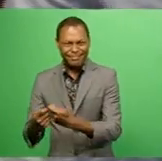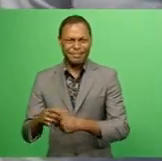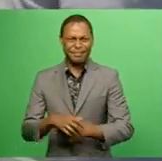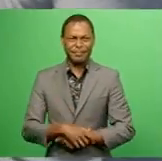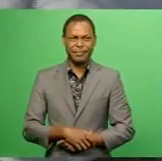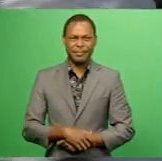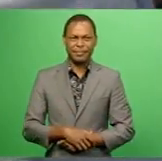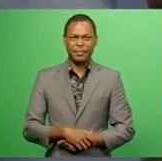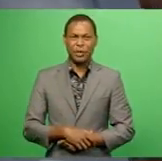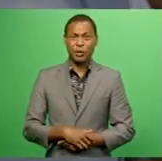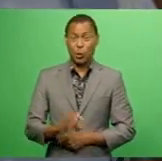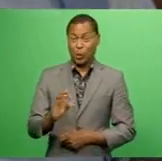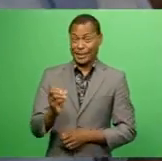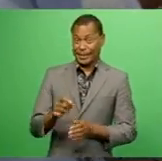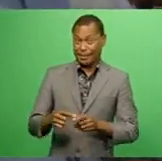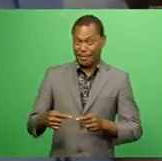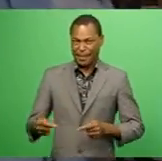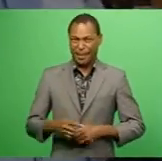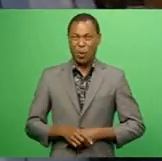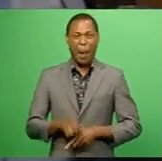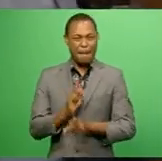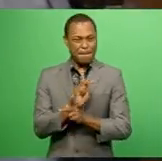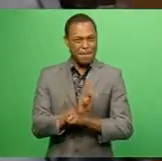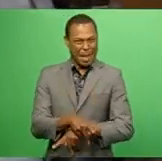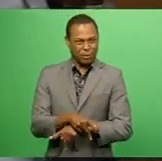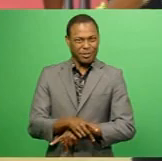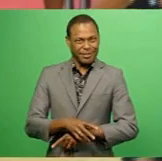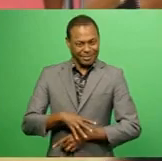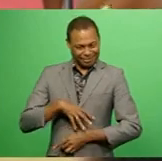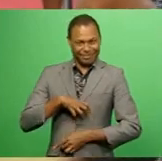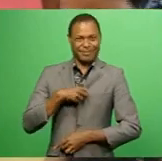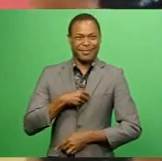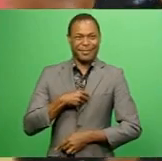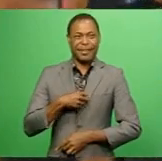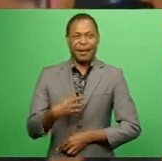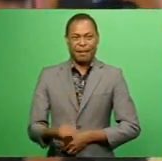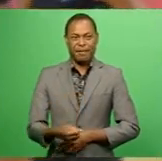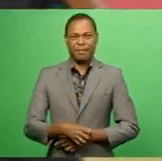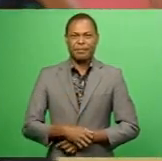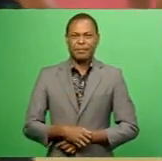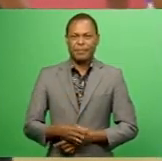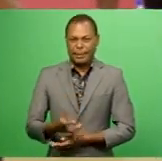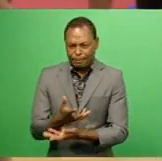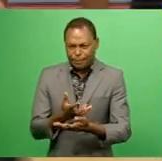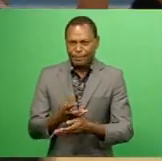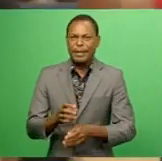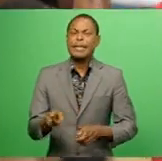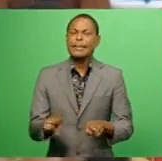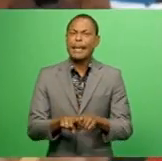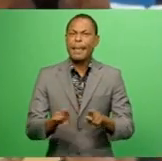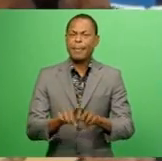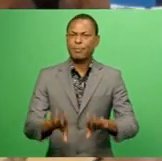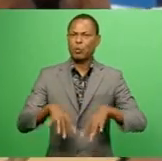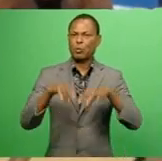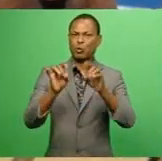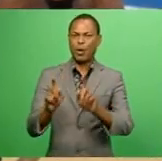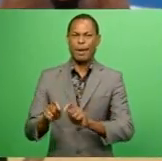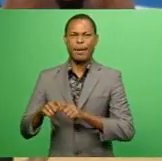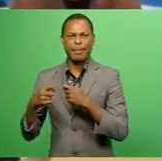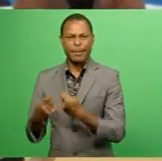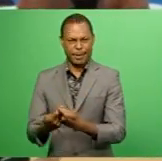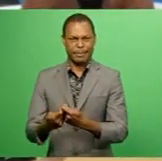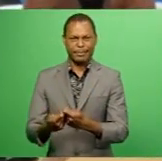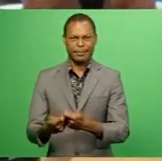something Brazel is passionate about and is hoping to incorporate what she has done for Australian club Firebirds into our